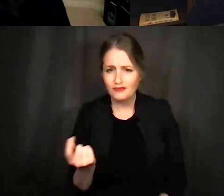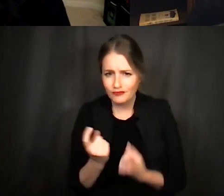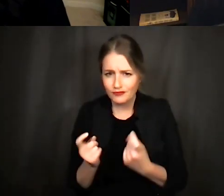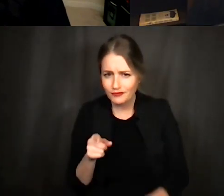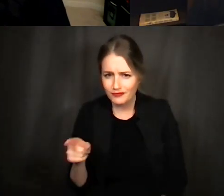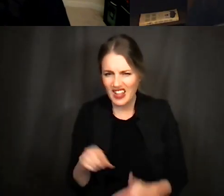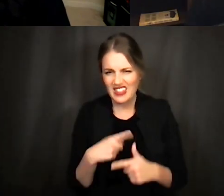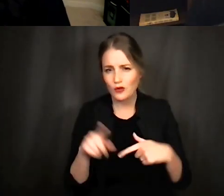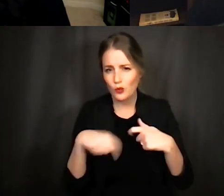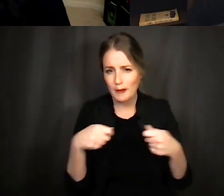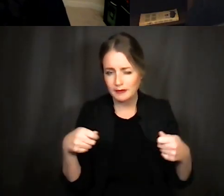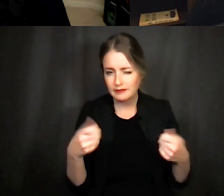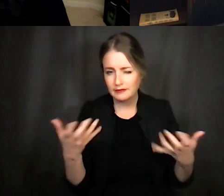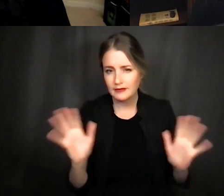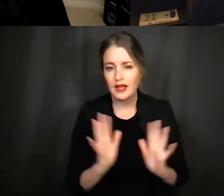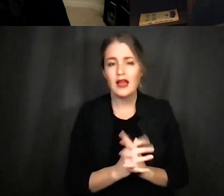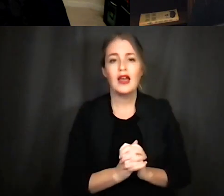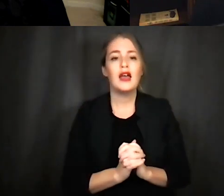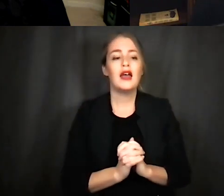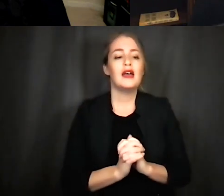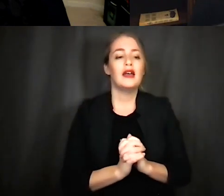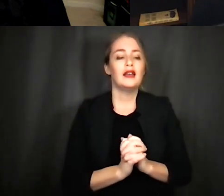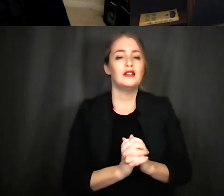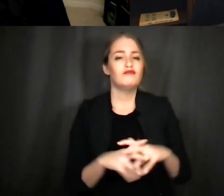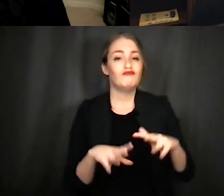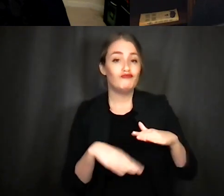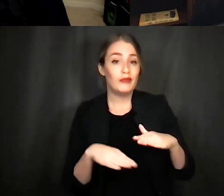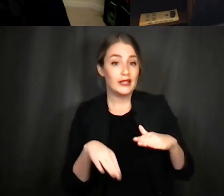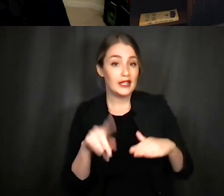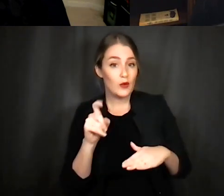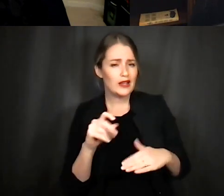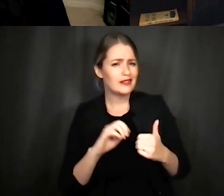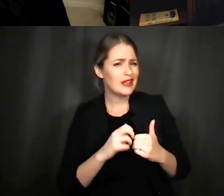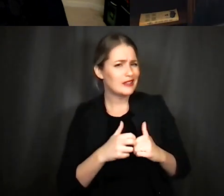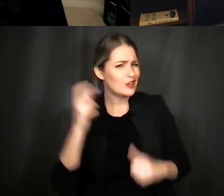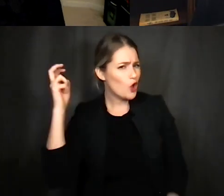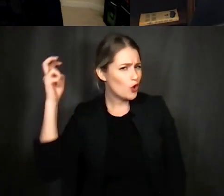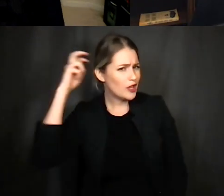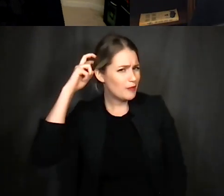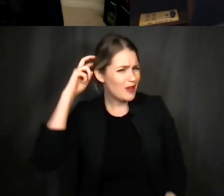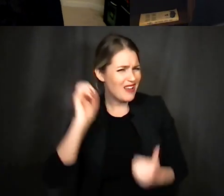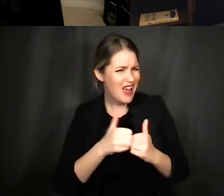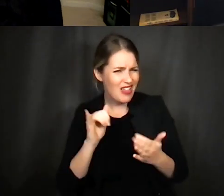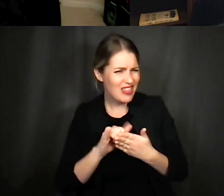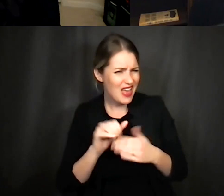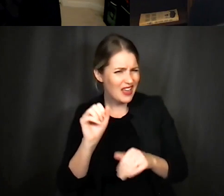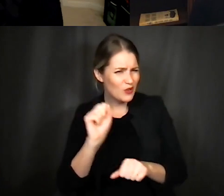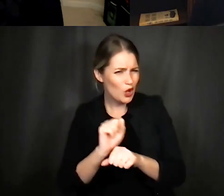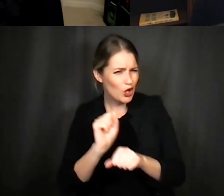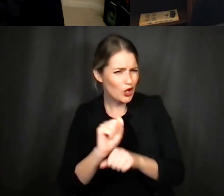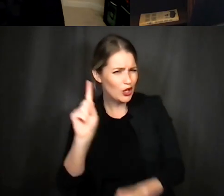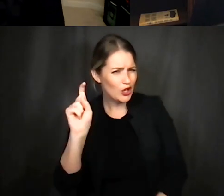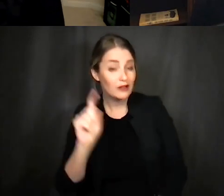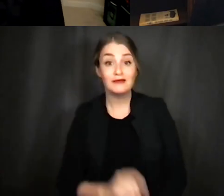up here um just kind of a basic question how does a cochlear implant work oh so this is a great question